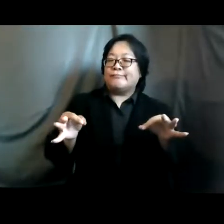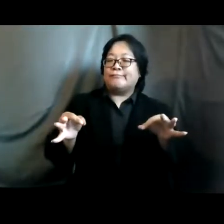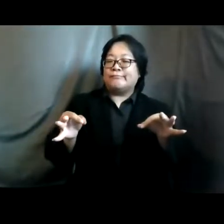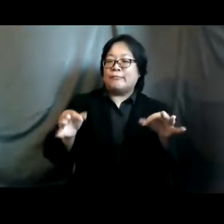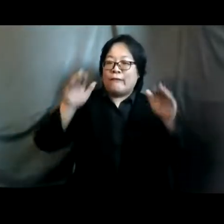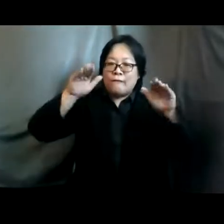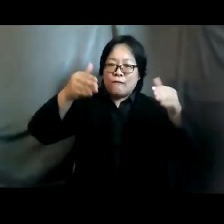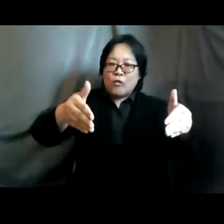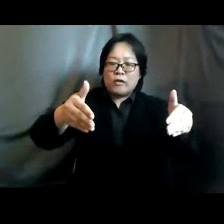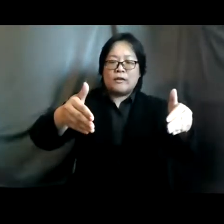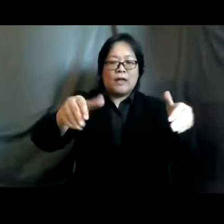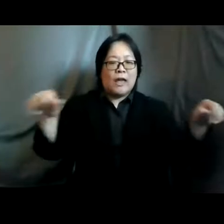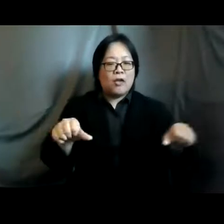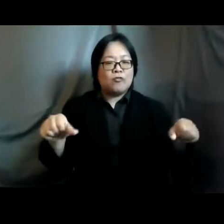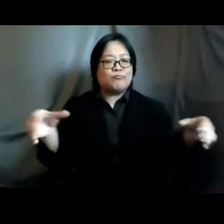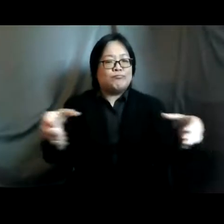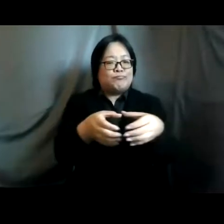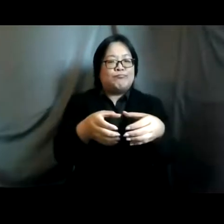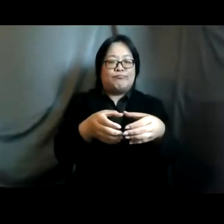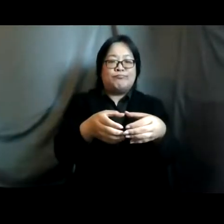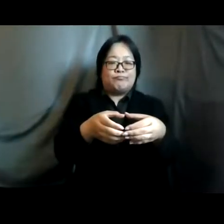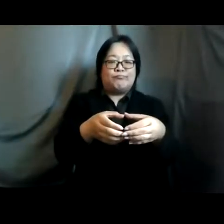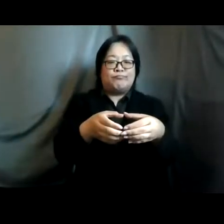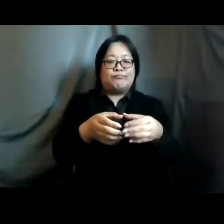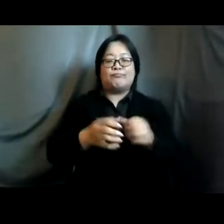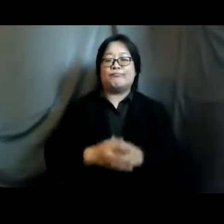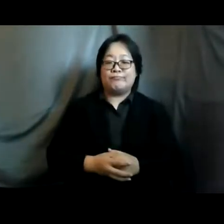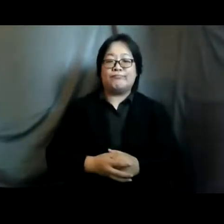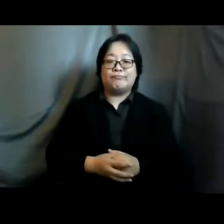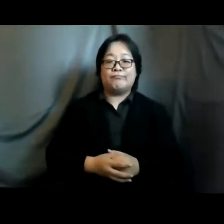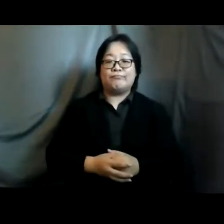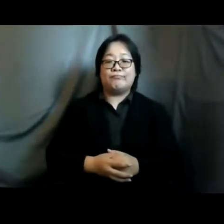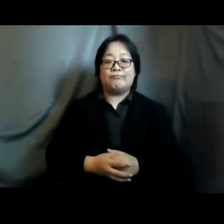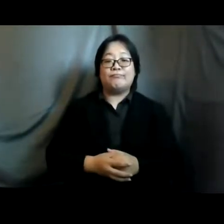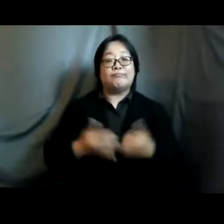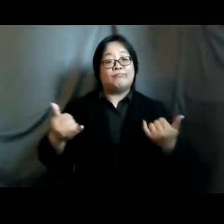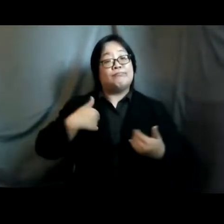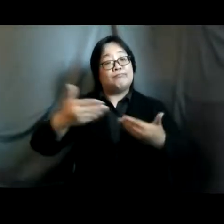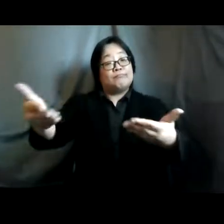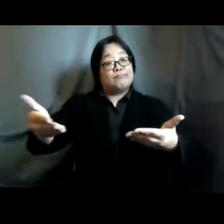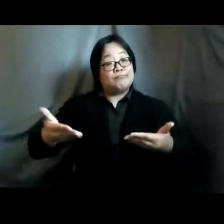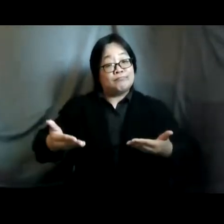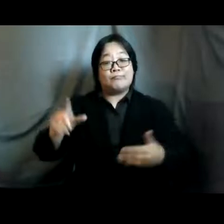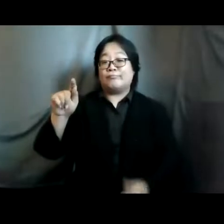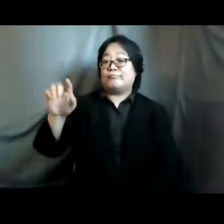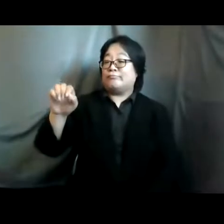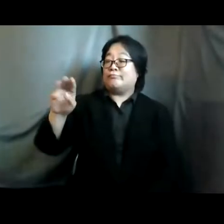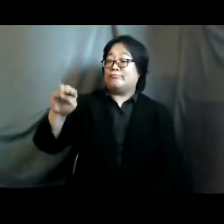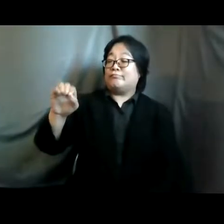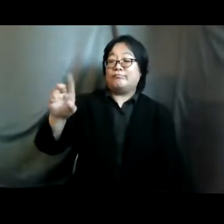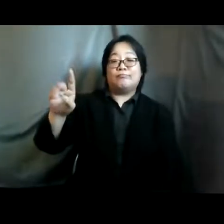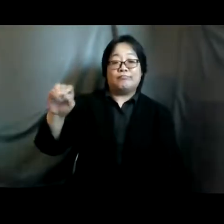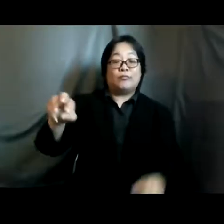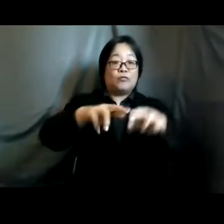action areas so excellently framed by upala i would like to invite first speak tomoko fukuda regional